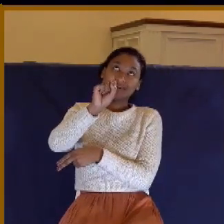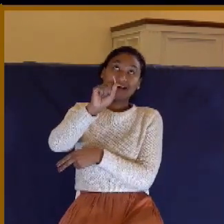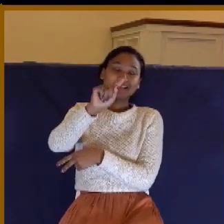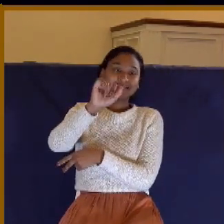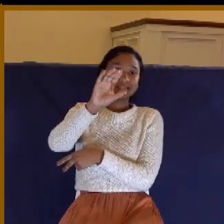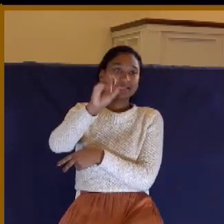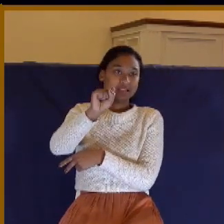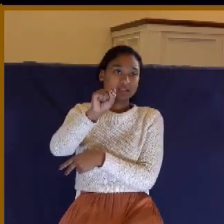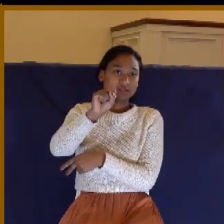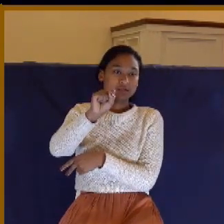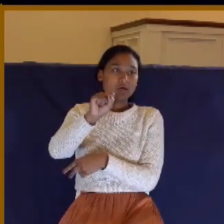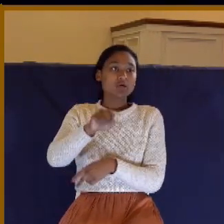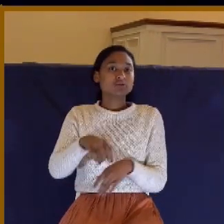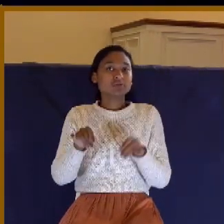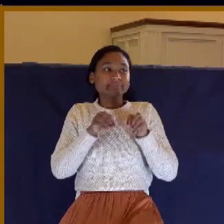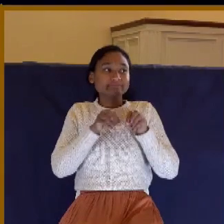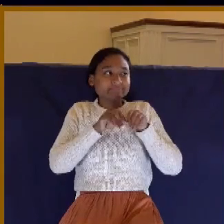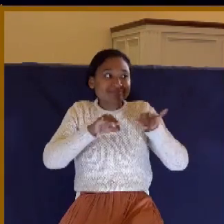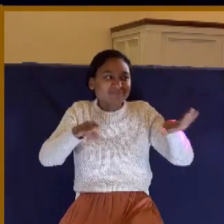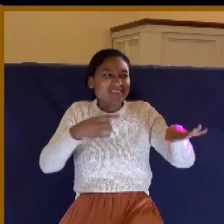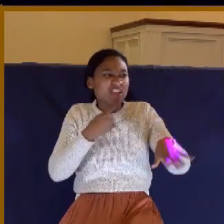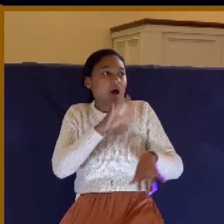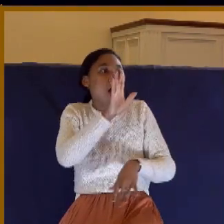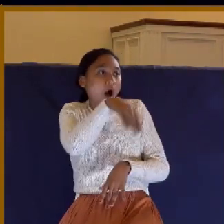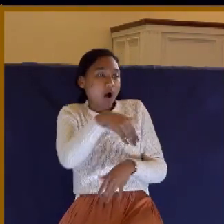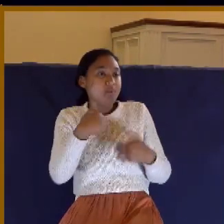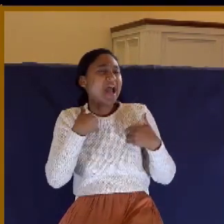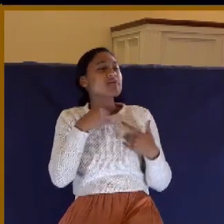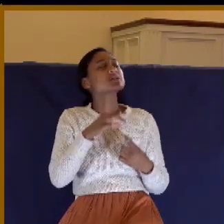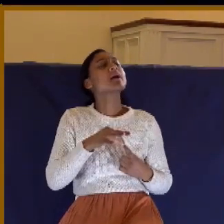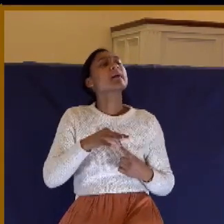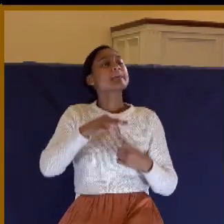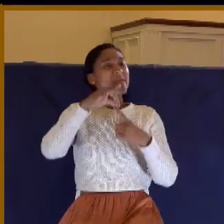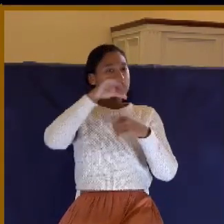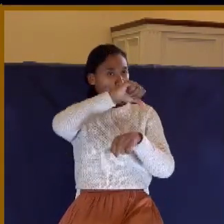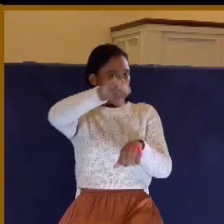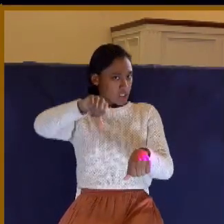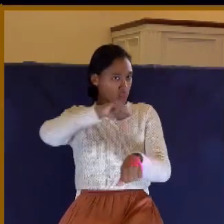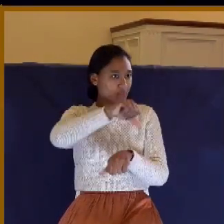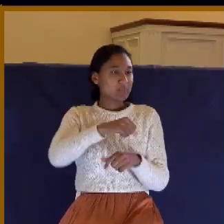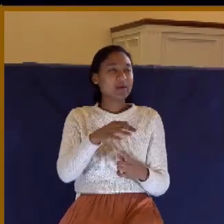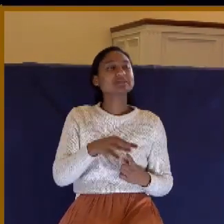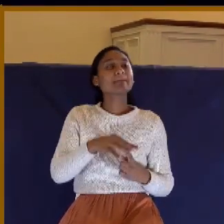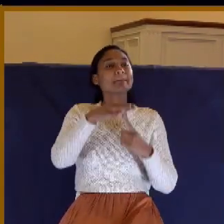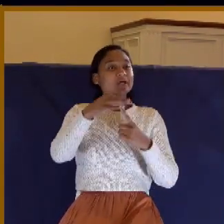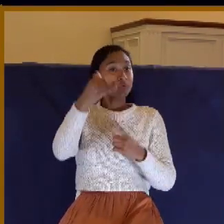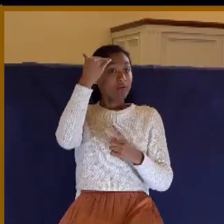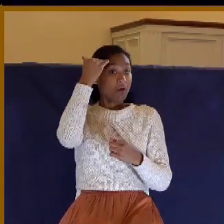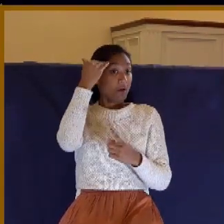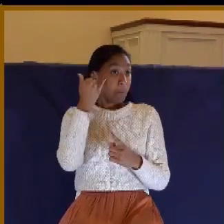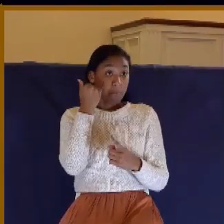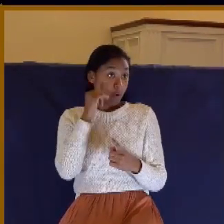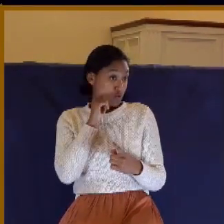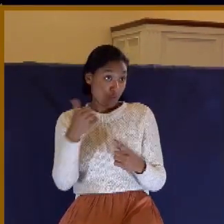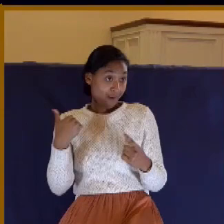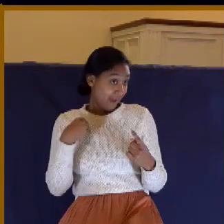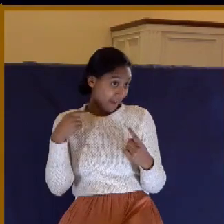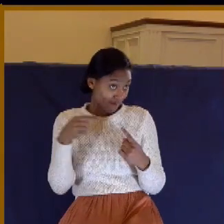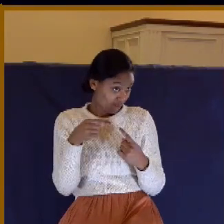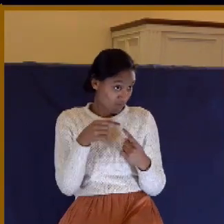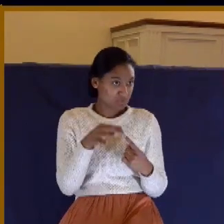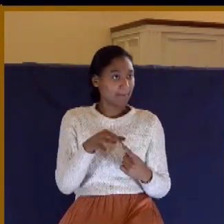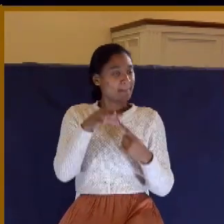And they basically went around saying, you know, we have this special anointing. We have this special knowledge. And if you're not privy to have this